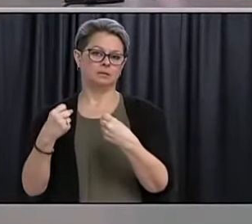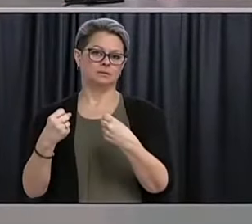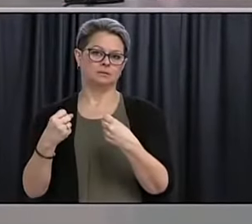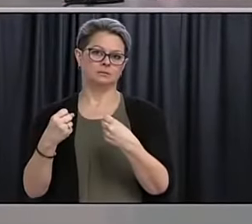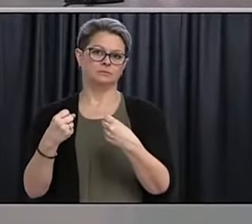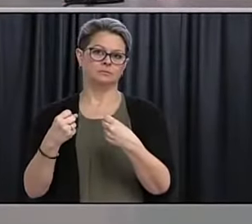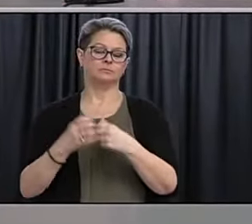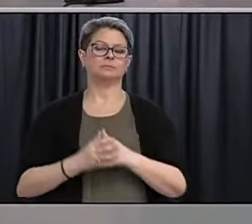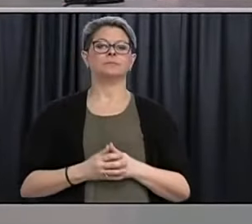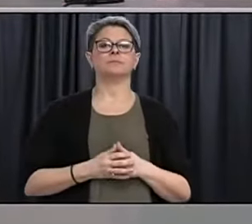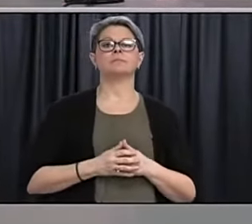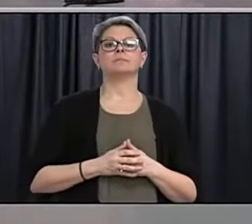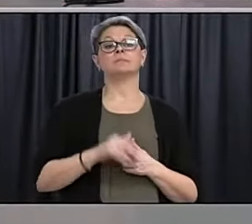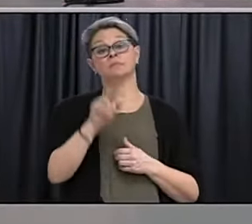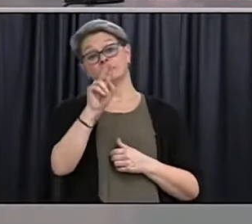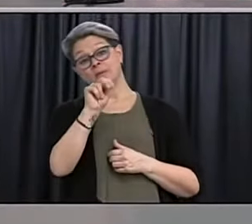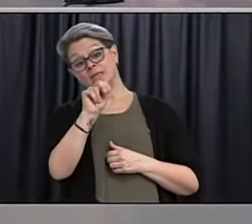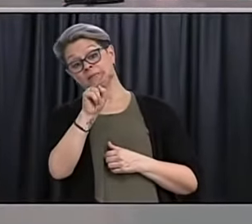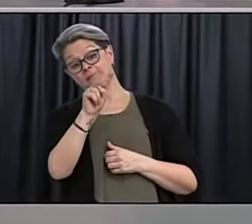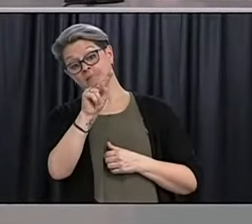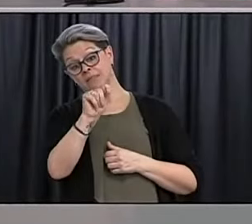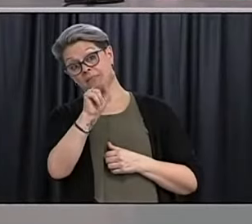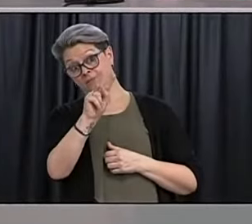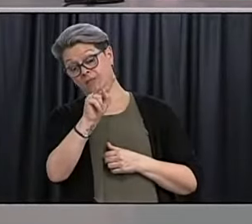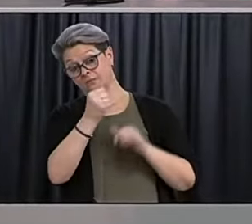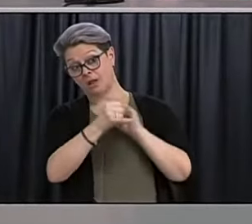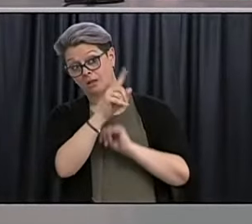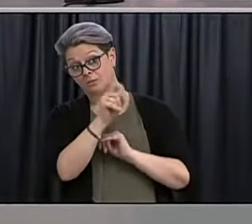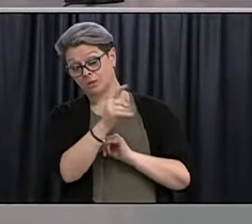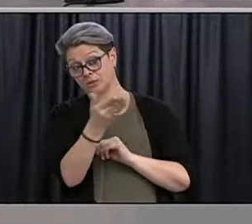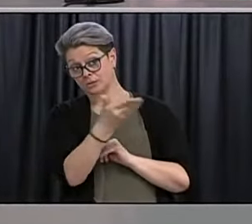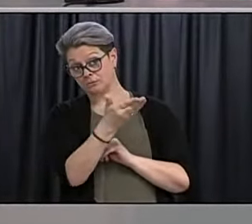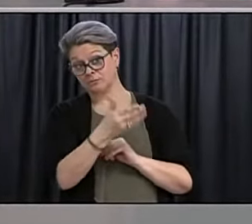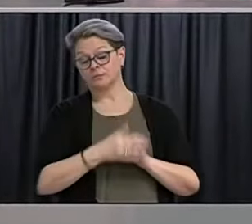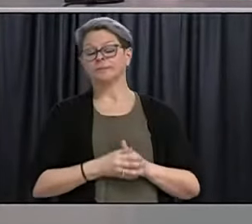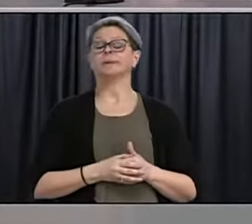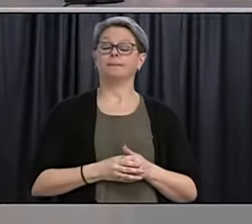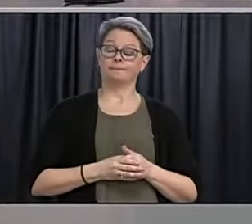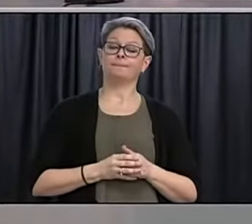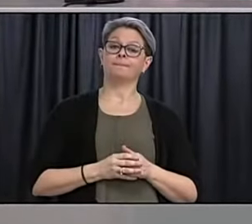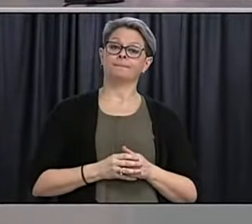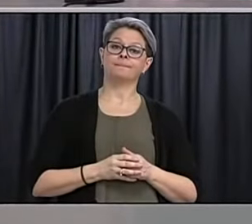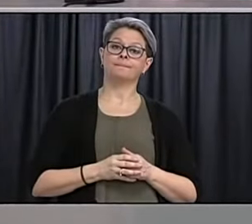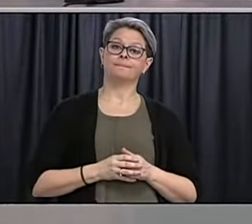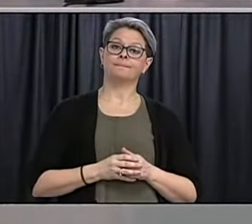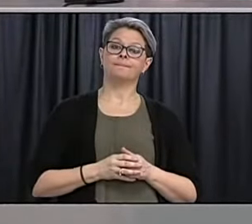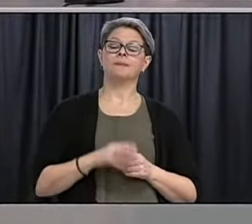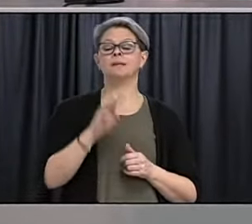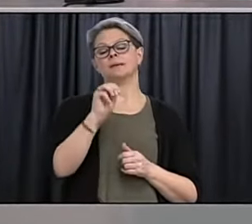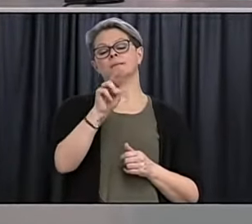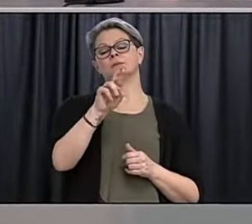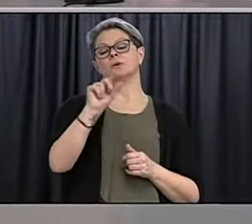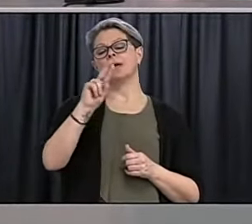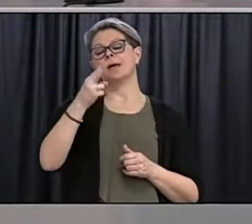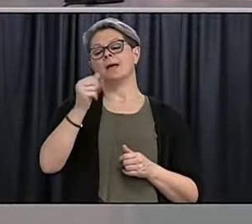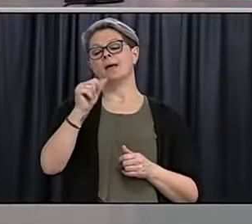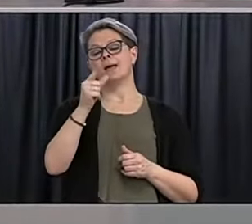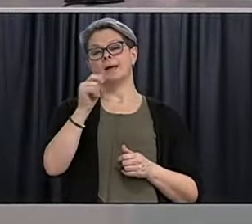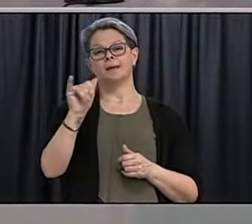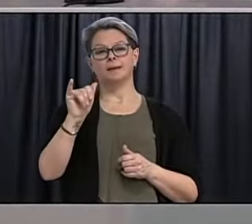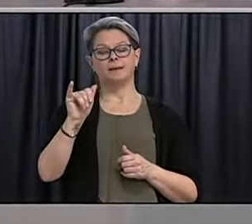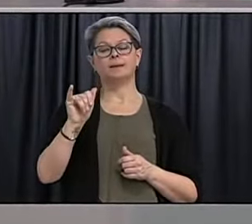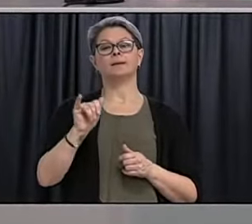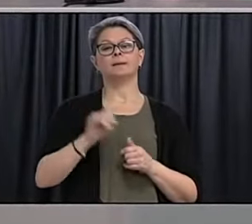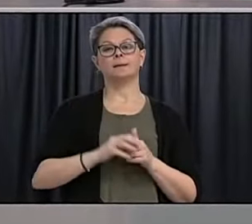Kellyanne Roberts with NTV. Do you have a final question? Yes, thank you. Mr. Hagi, you noted that by March